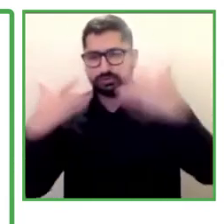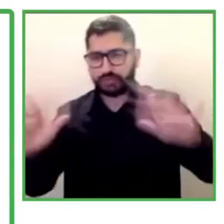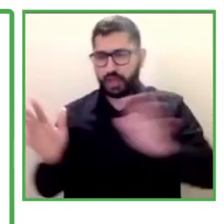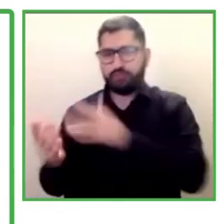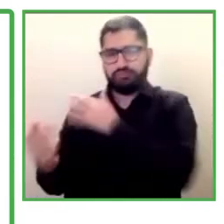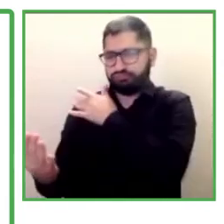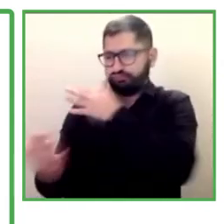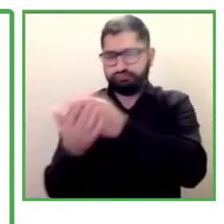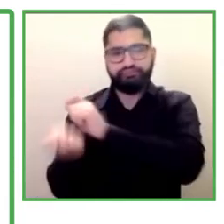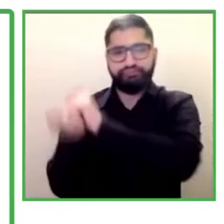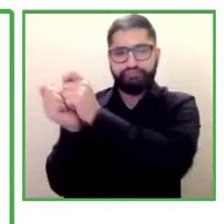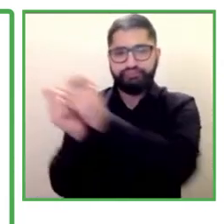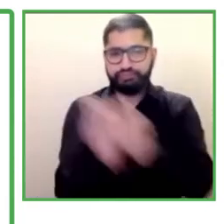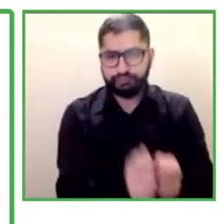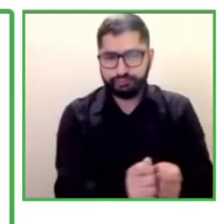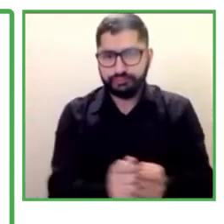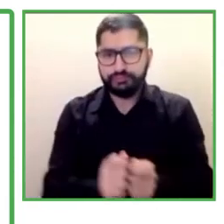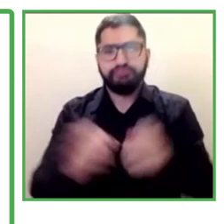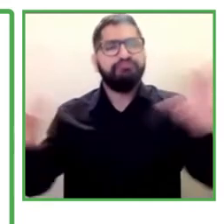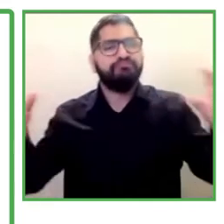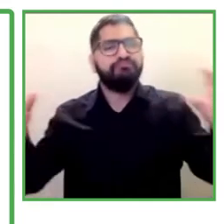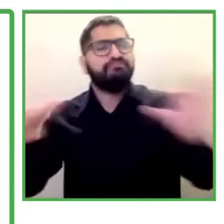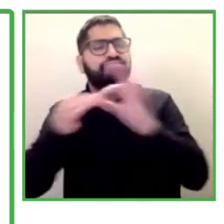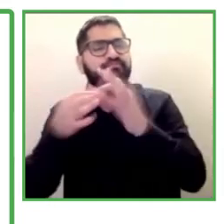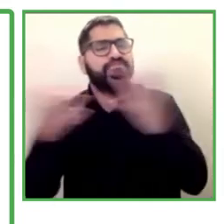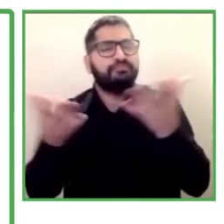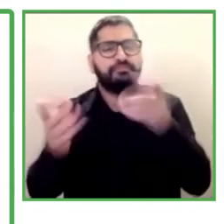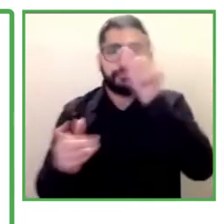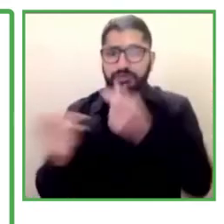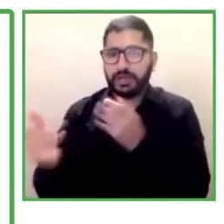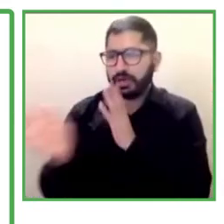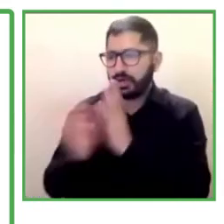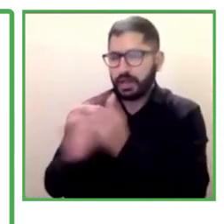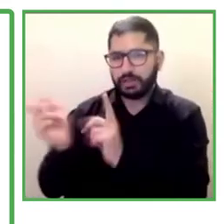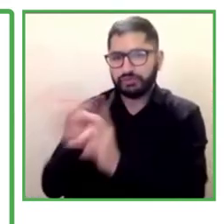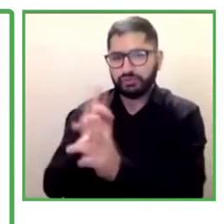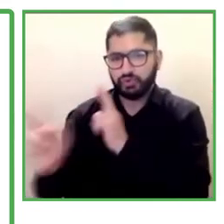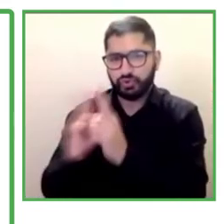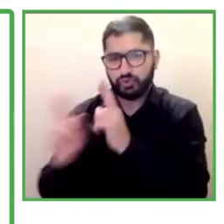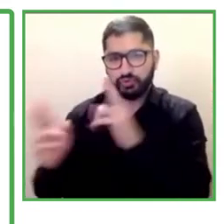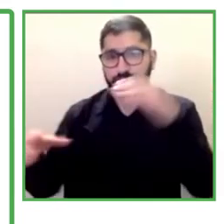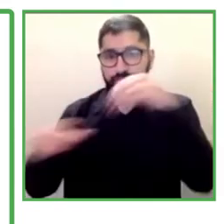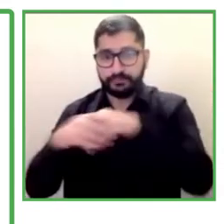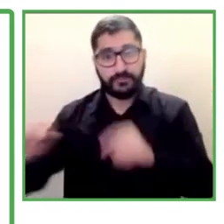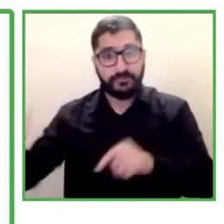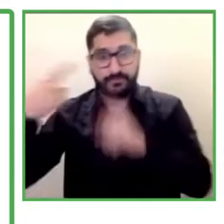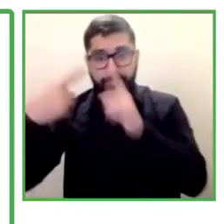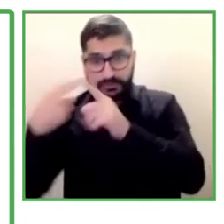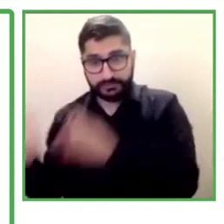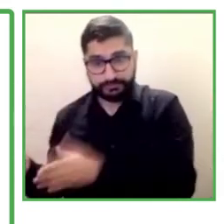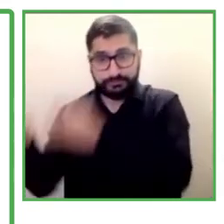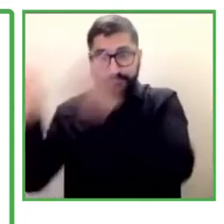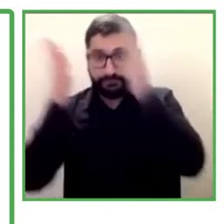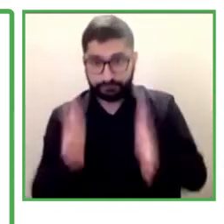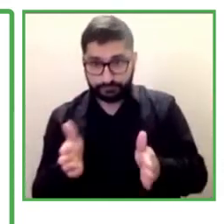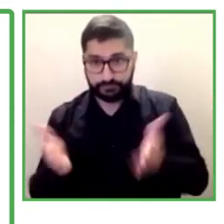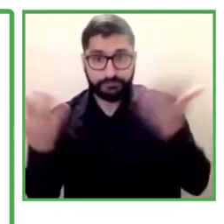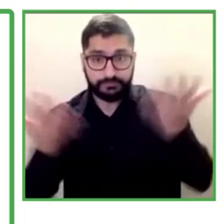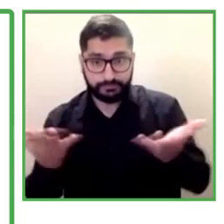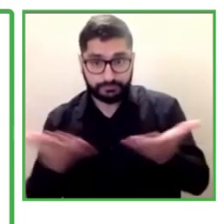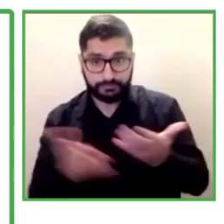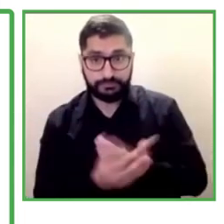related to the stages is that, first of all, the first stage, we needed to